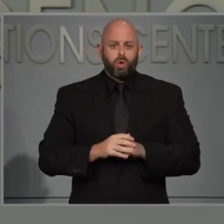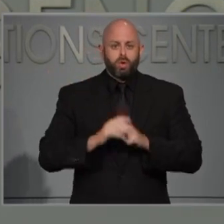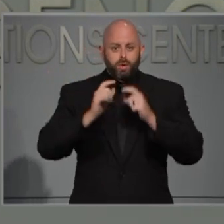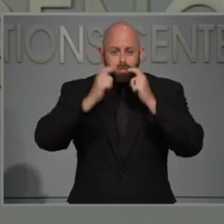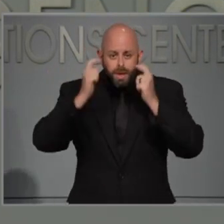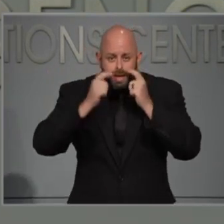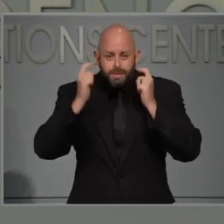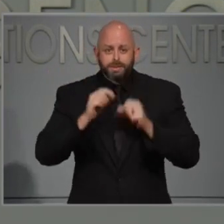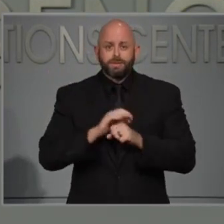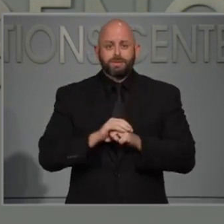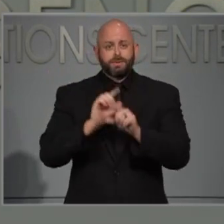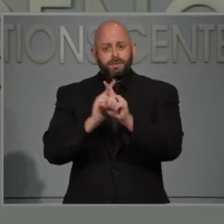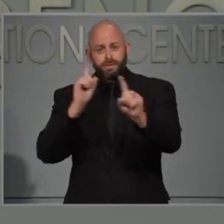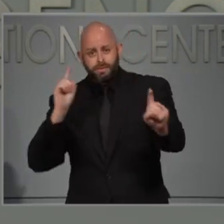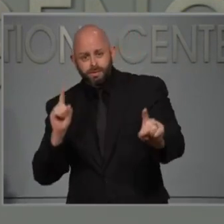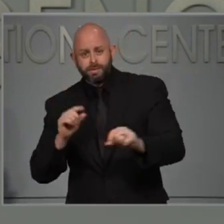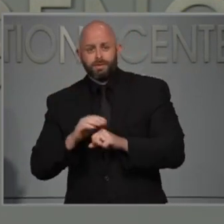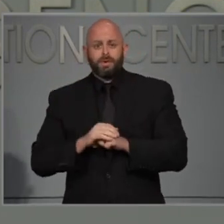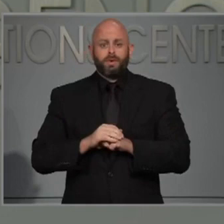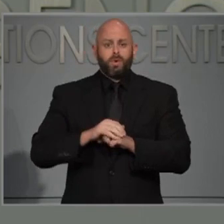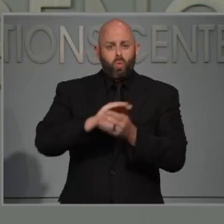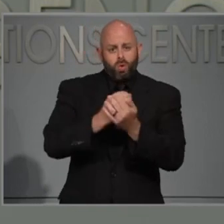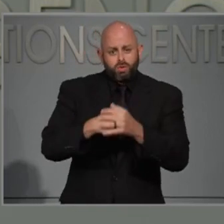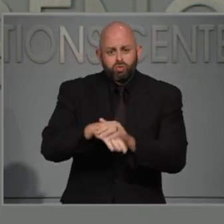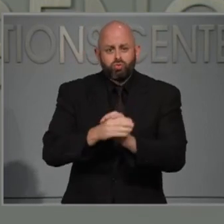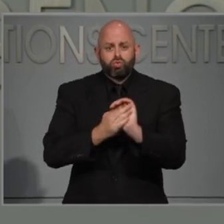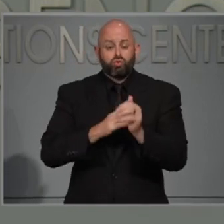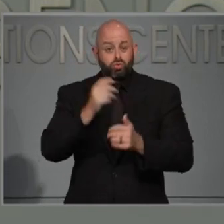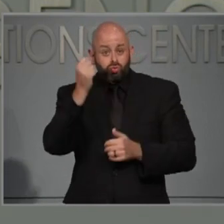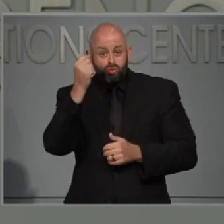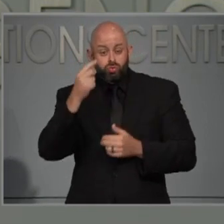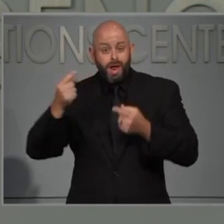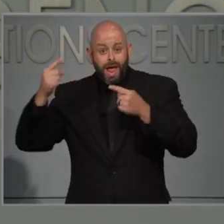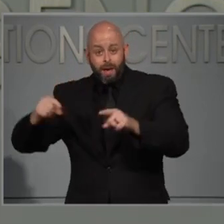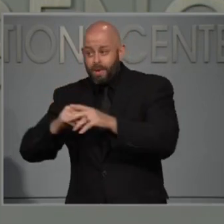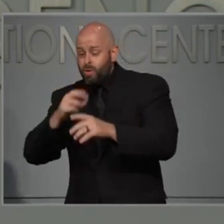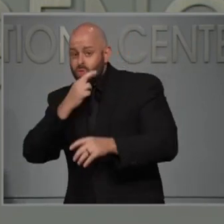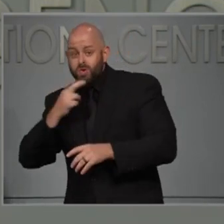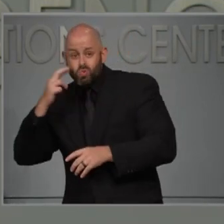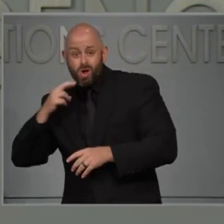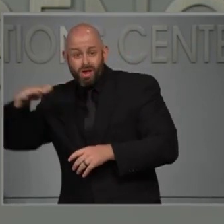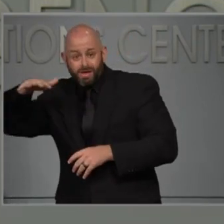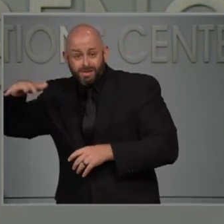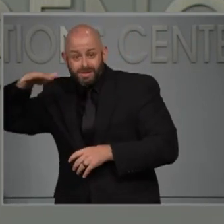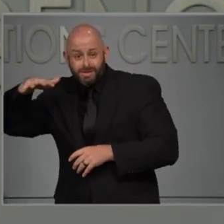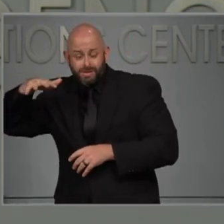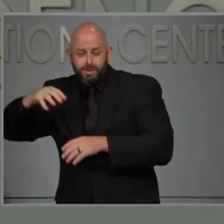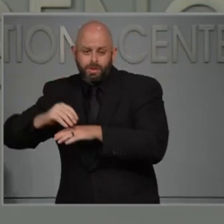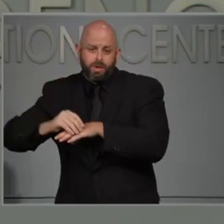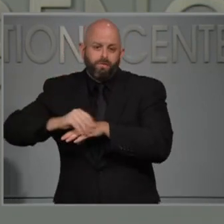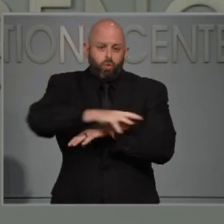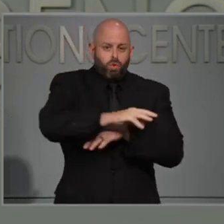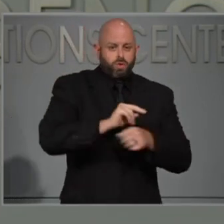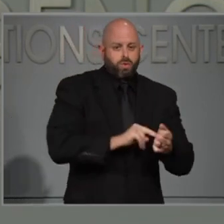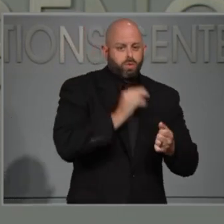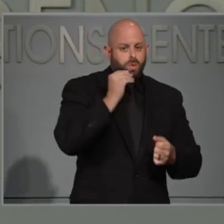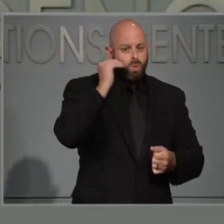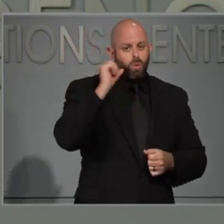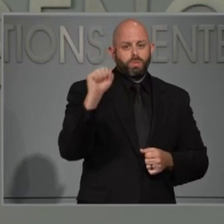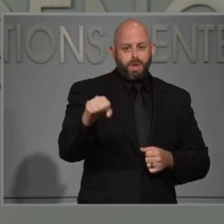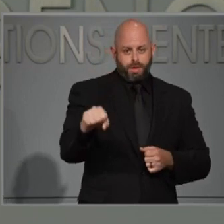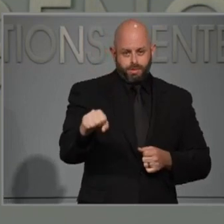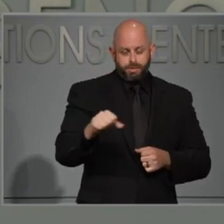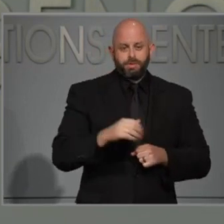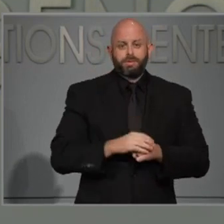asked before about the restaurant, they impact what's going on in our long-term care settings as well. So again, it goes back to all of those individual